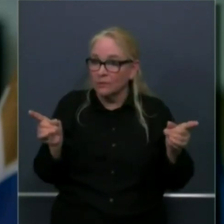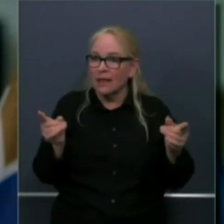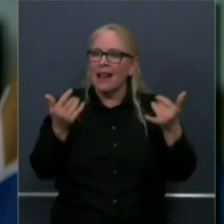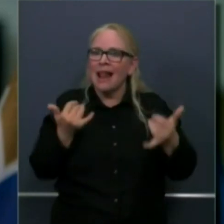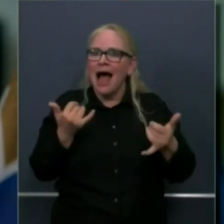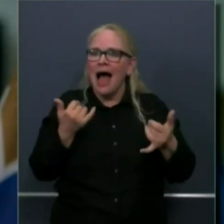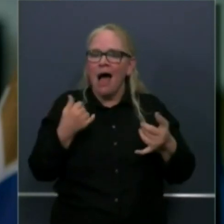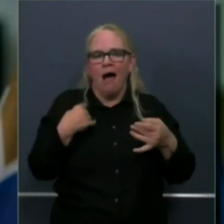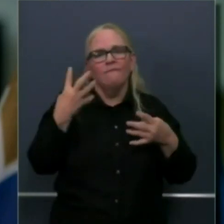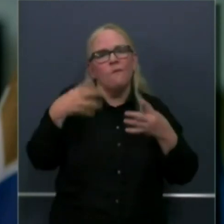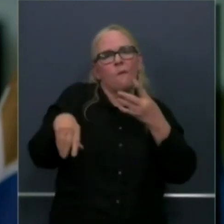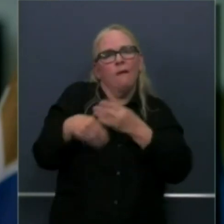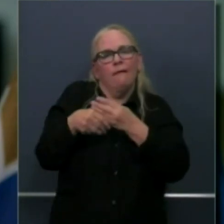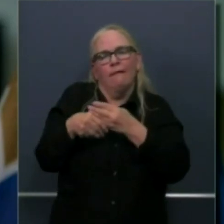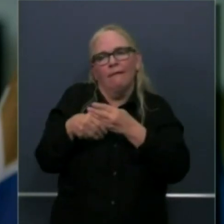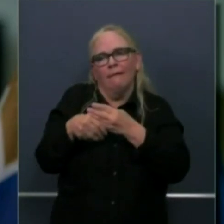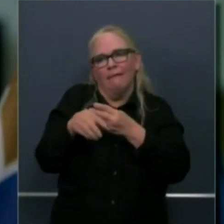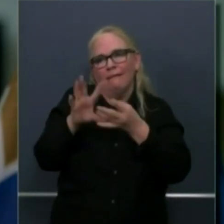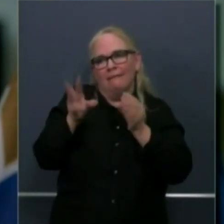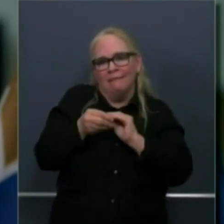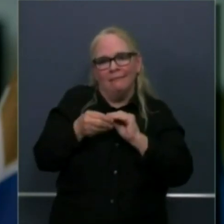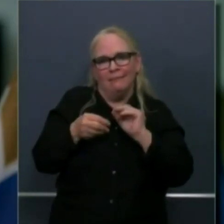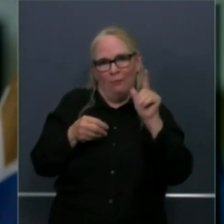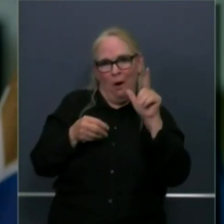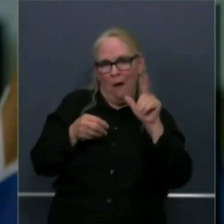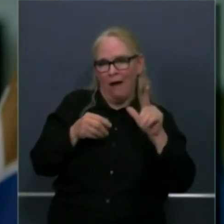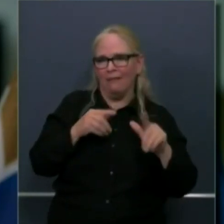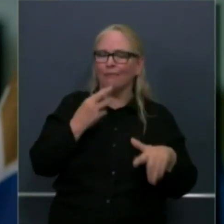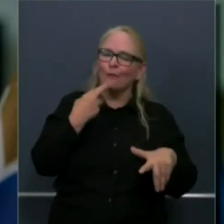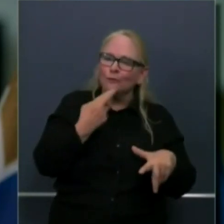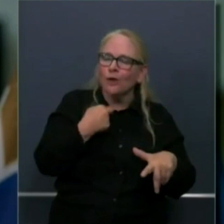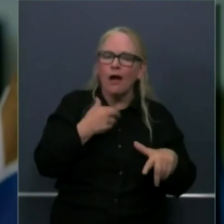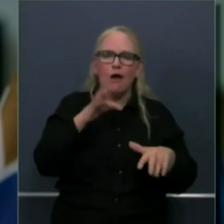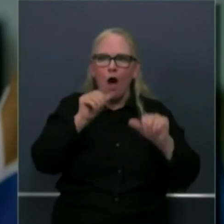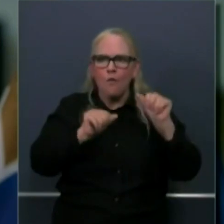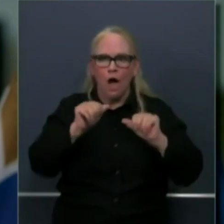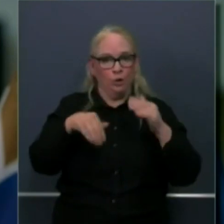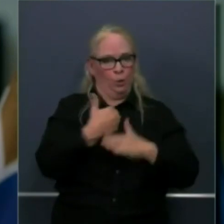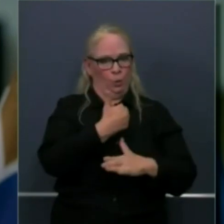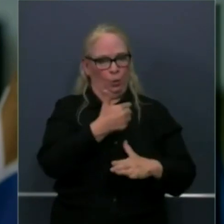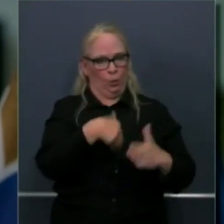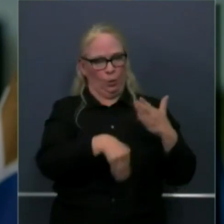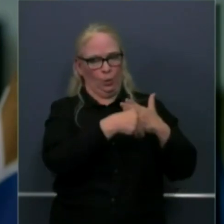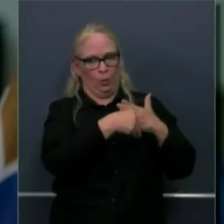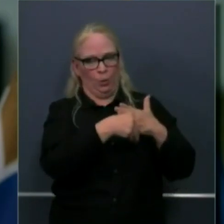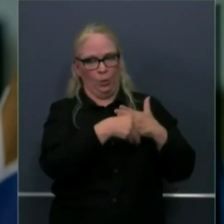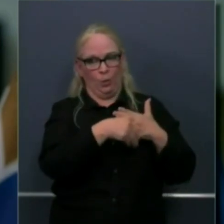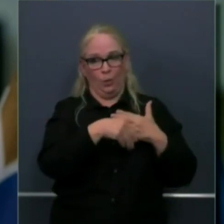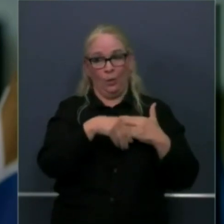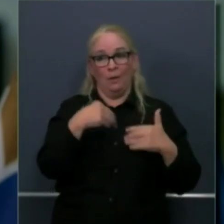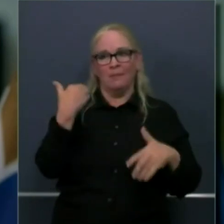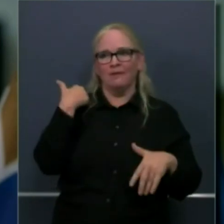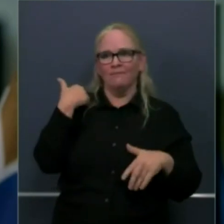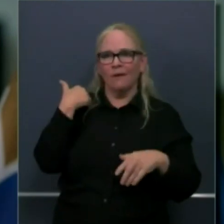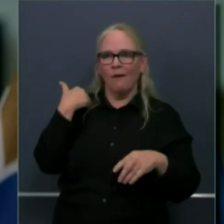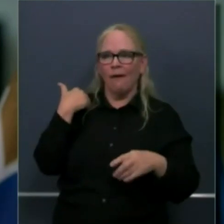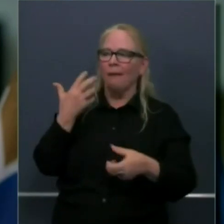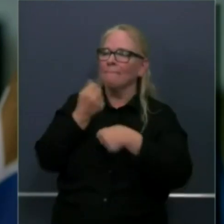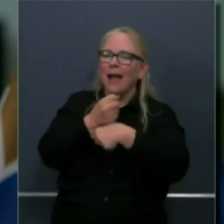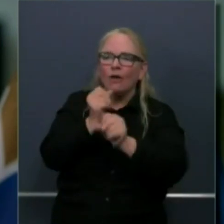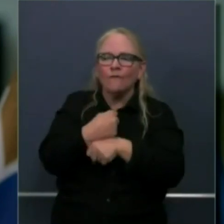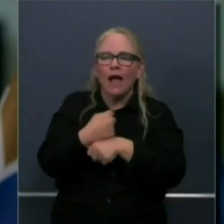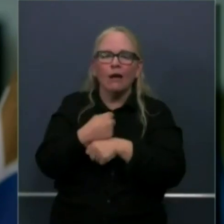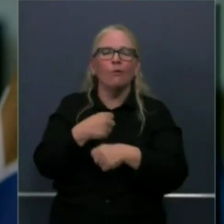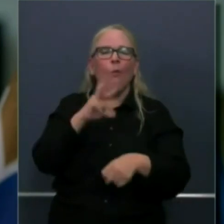represent broadly north of 70% of the economy, from manufacturing, logistics, warehousing. The essential workforce